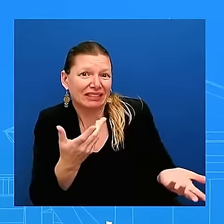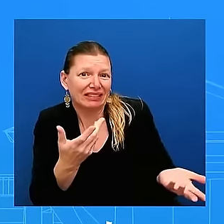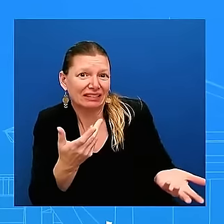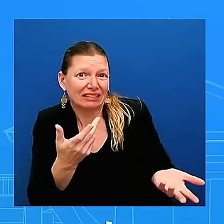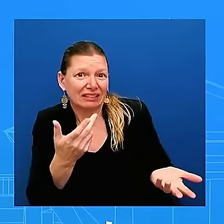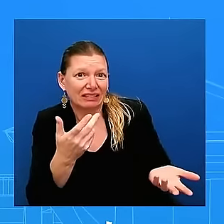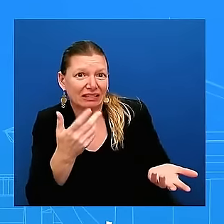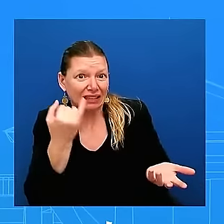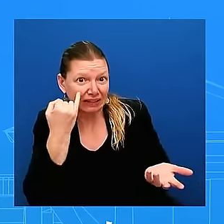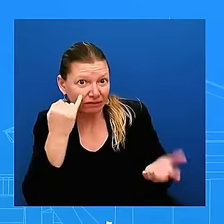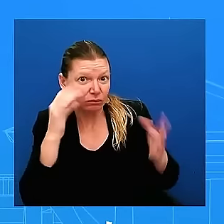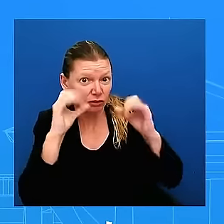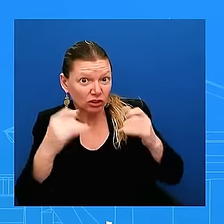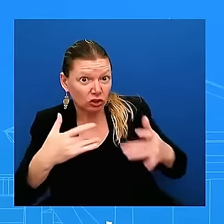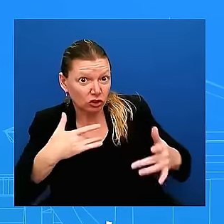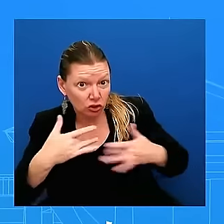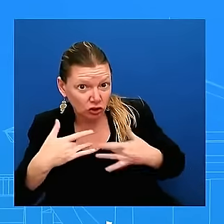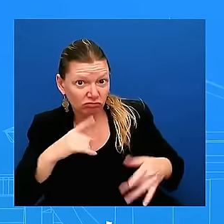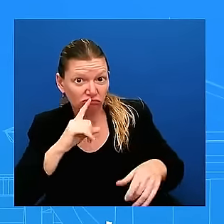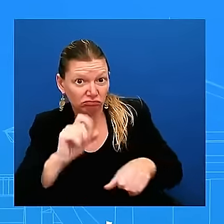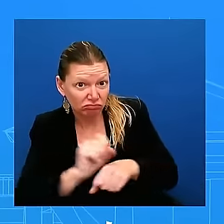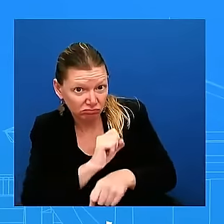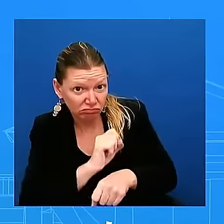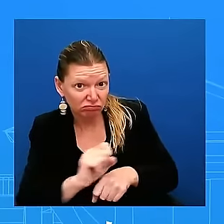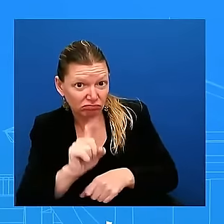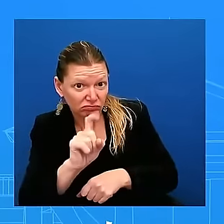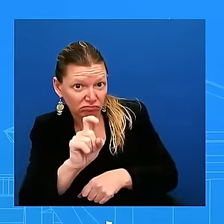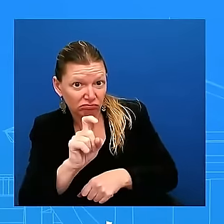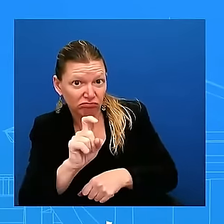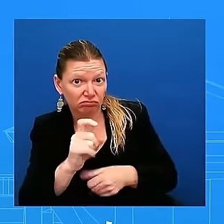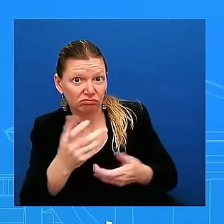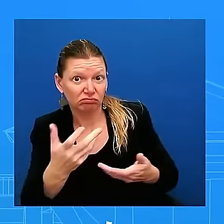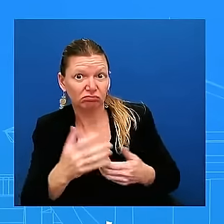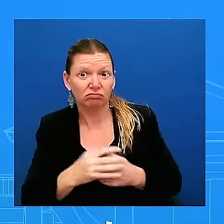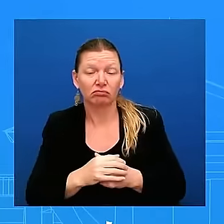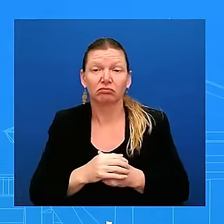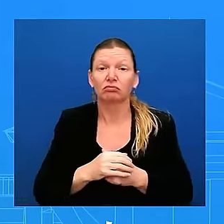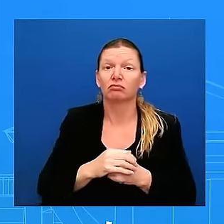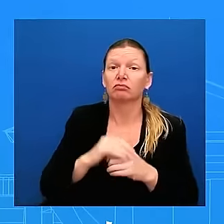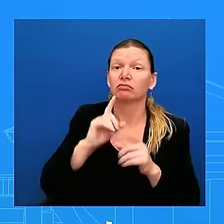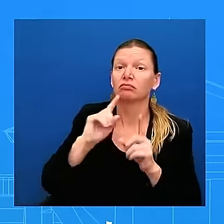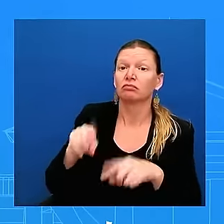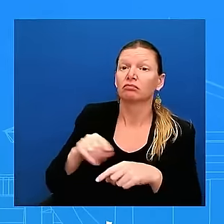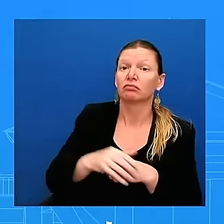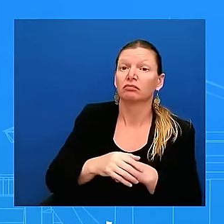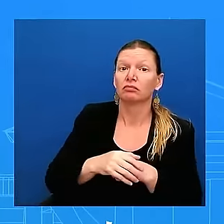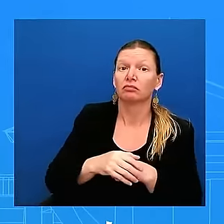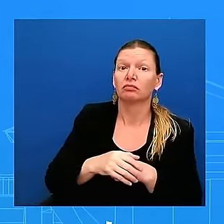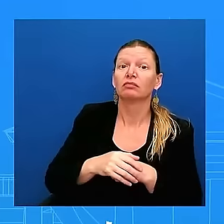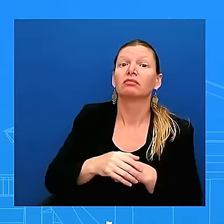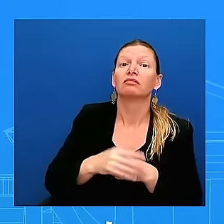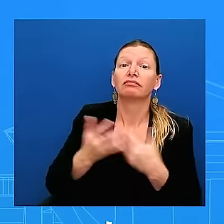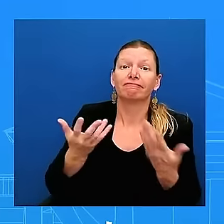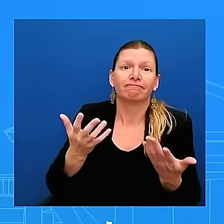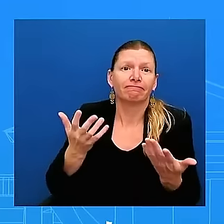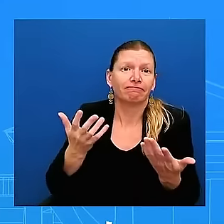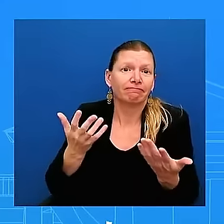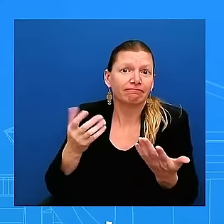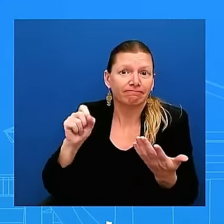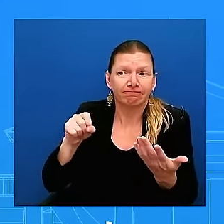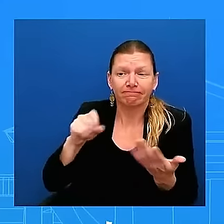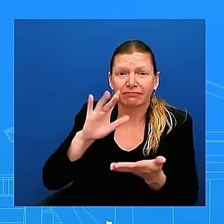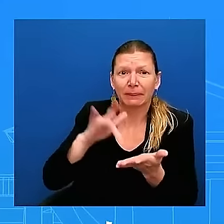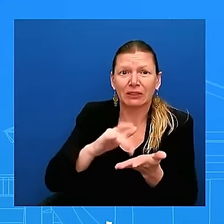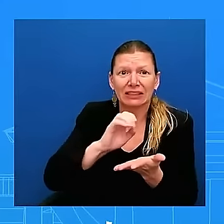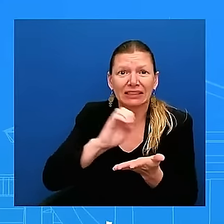comes to the Middle East that is something that we have spoken to before we are always uh obviously concerned about that this particular incident I don't want to